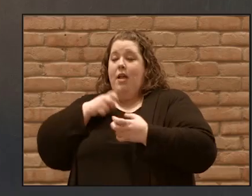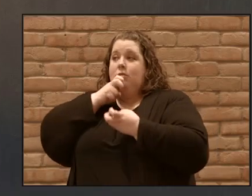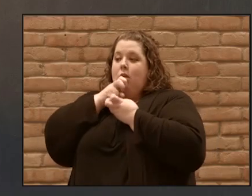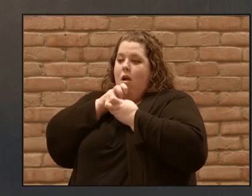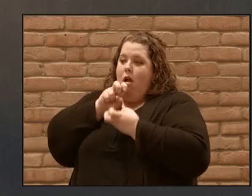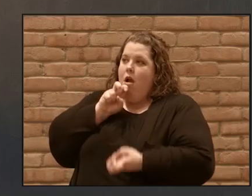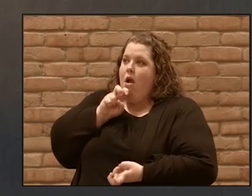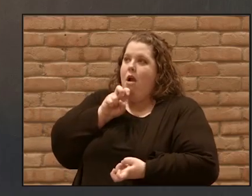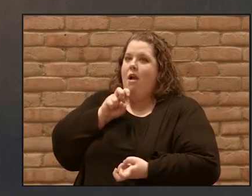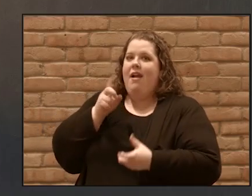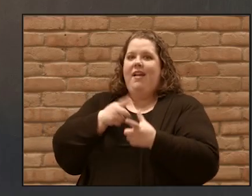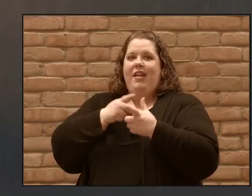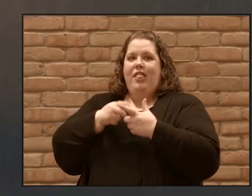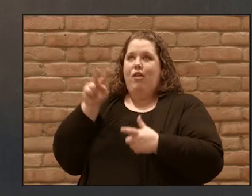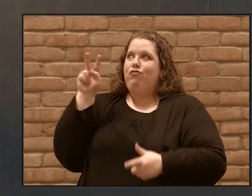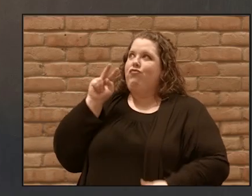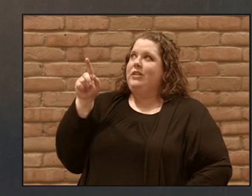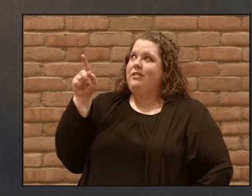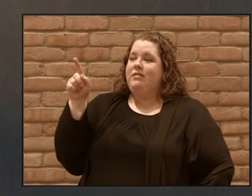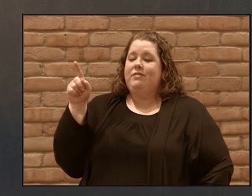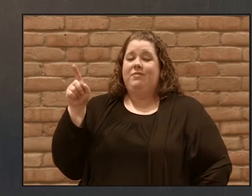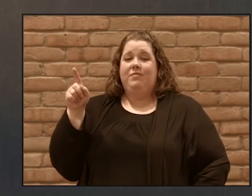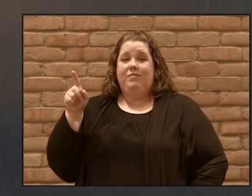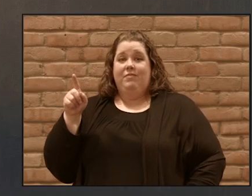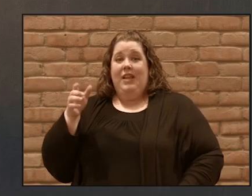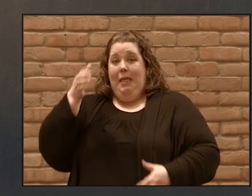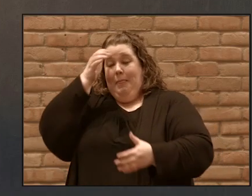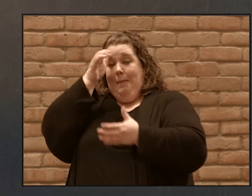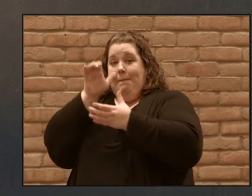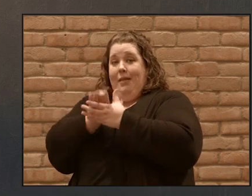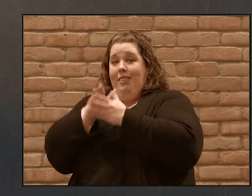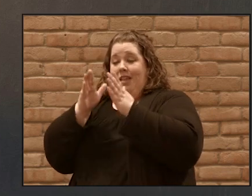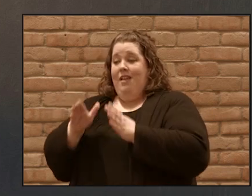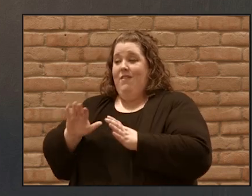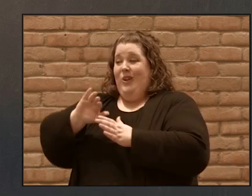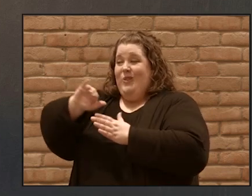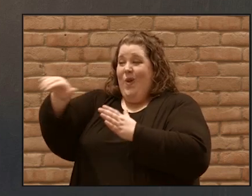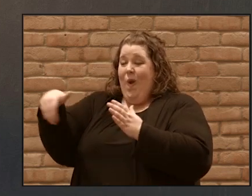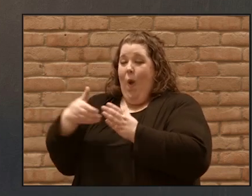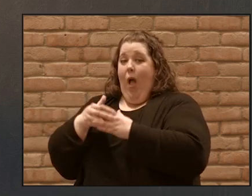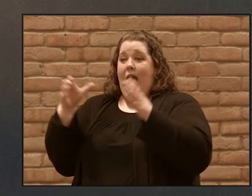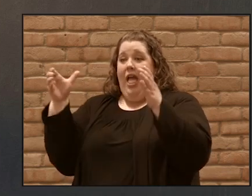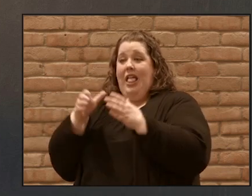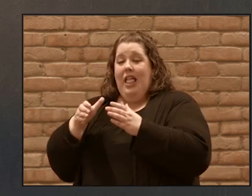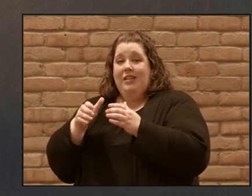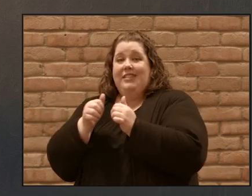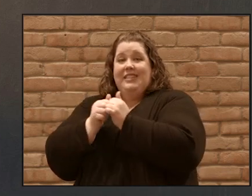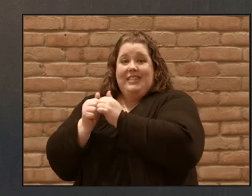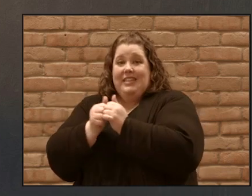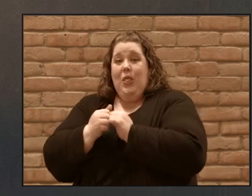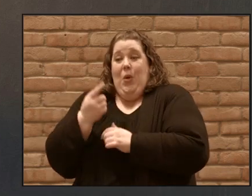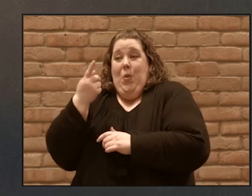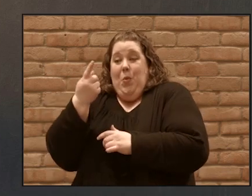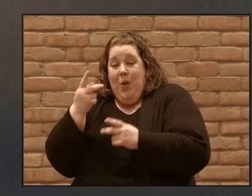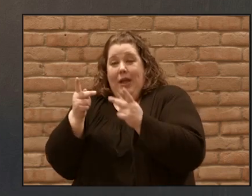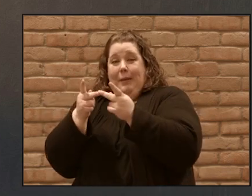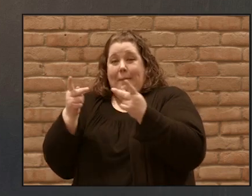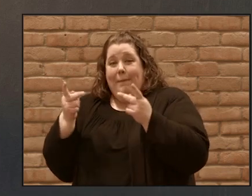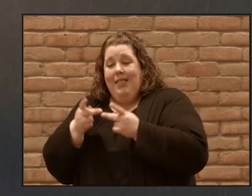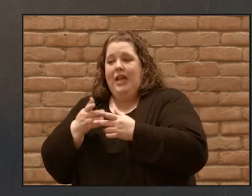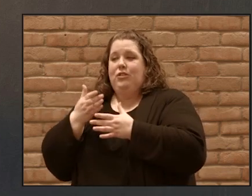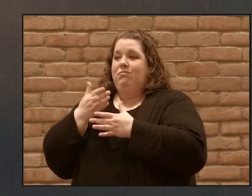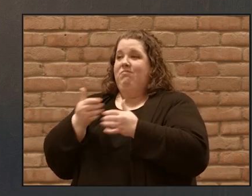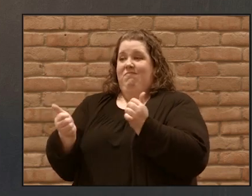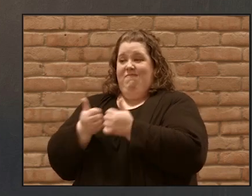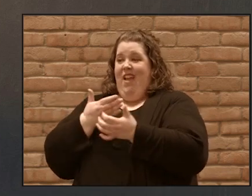this, that all the believers met together in one place. Here we go again. All of them. And they shared everything